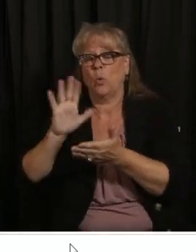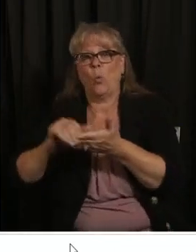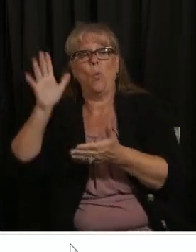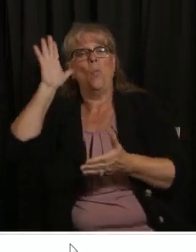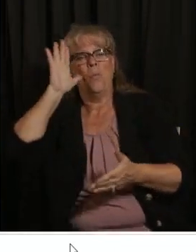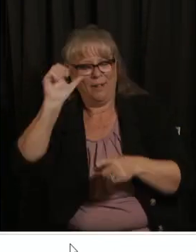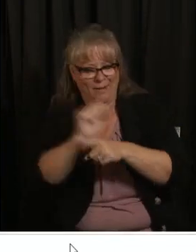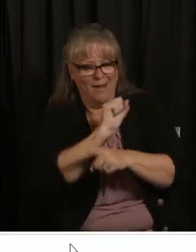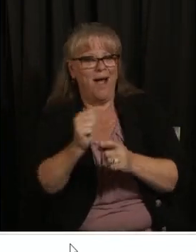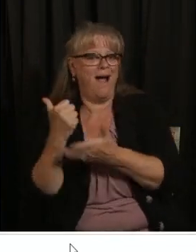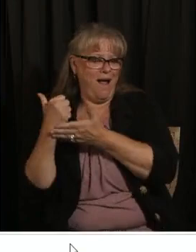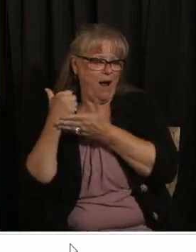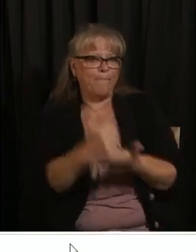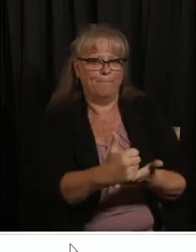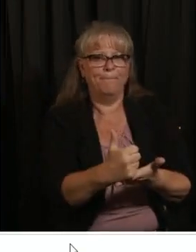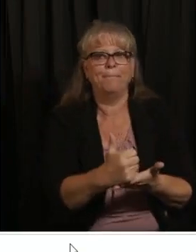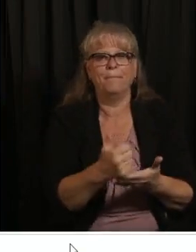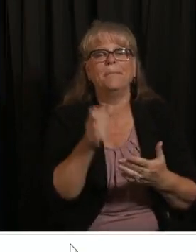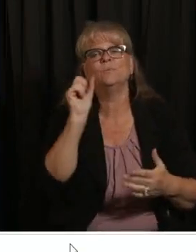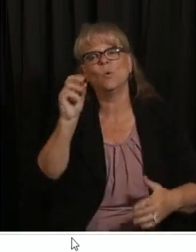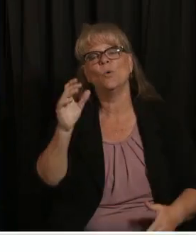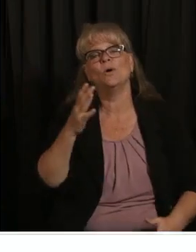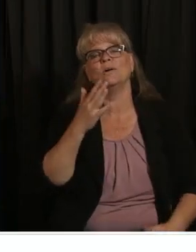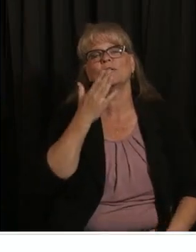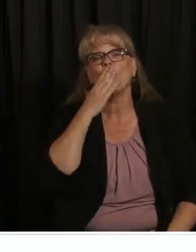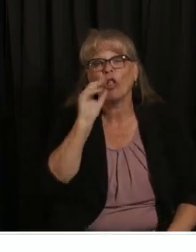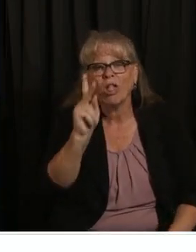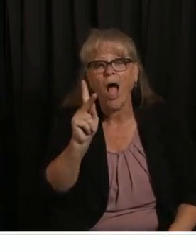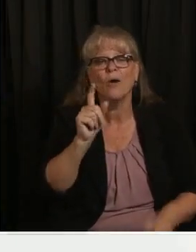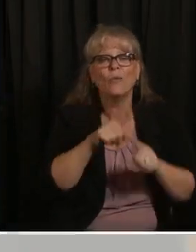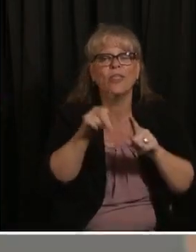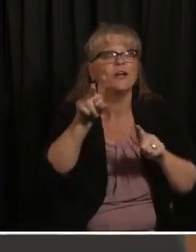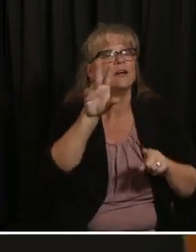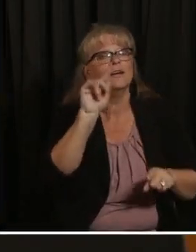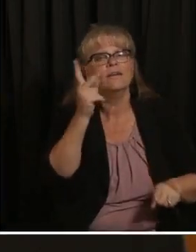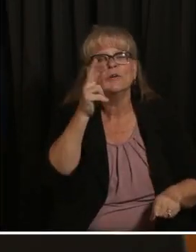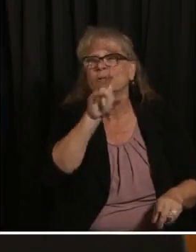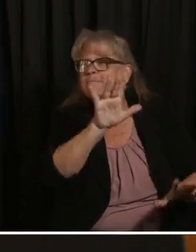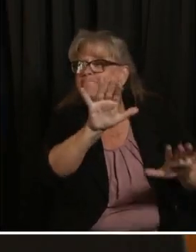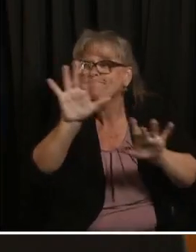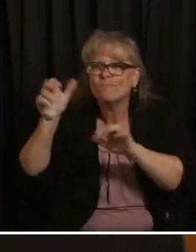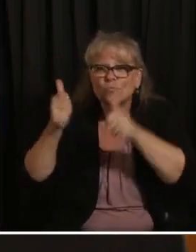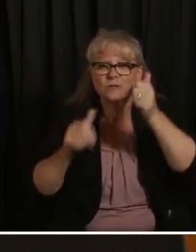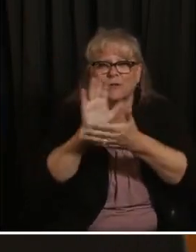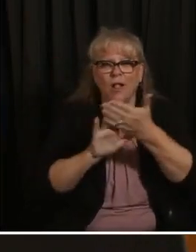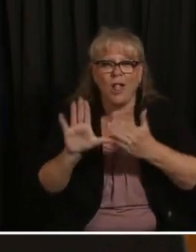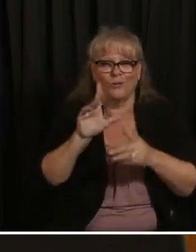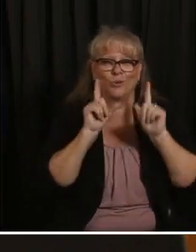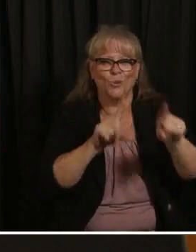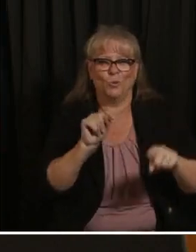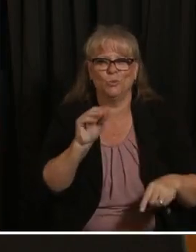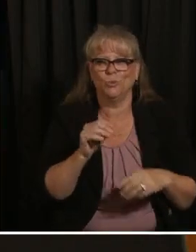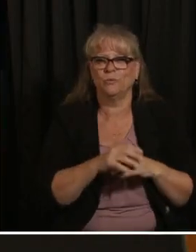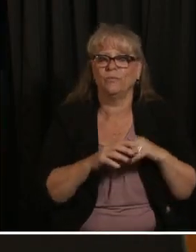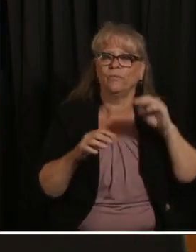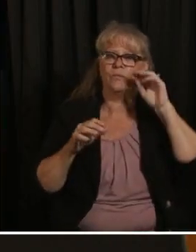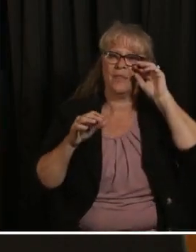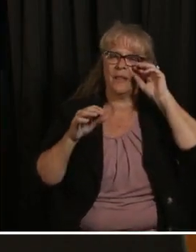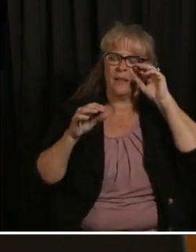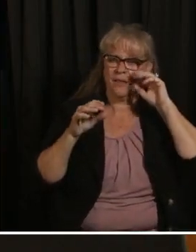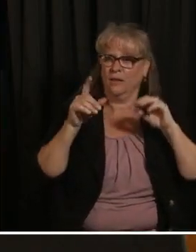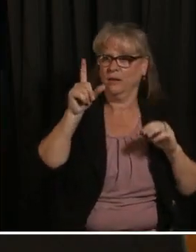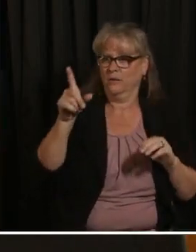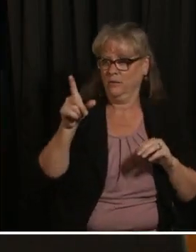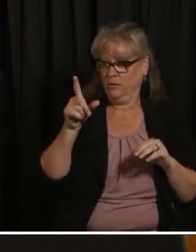you're winners today the entire state of Colorado is rooting for